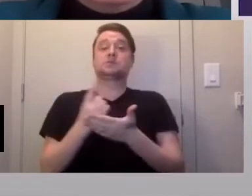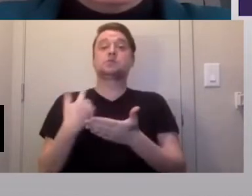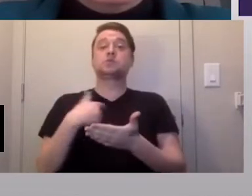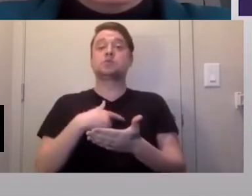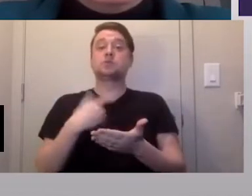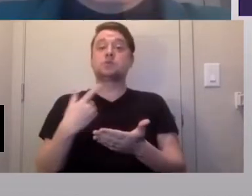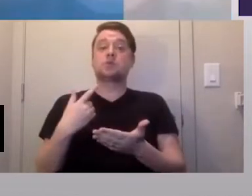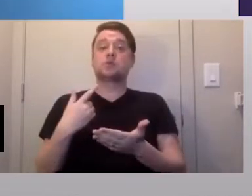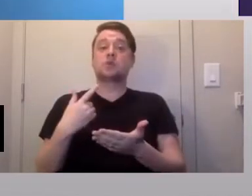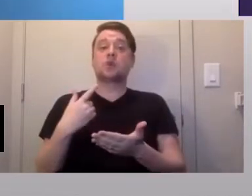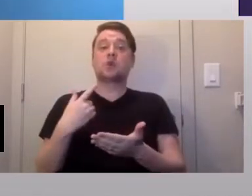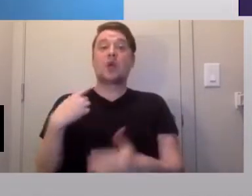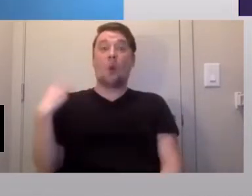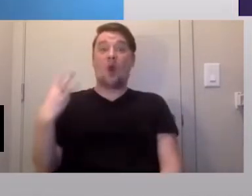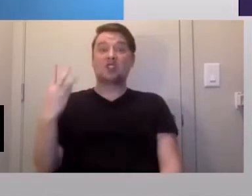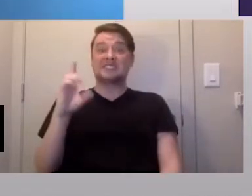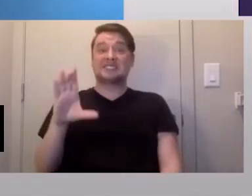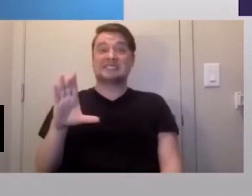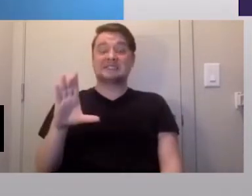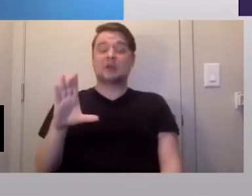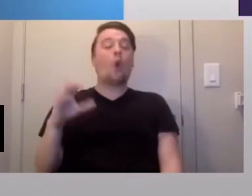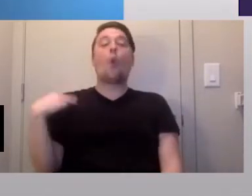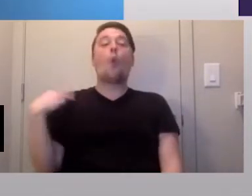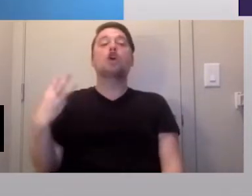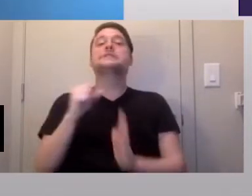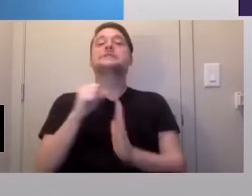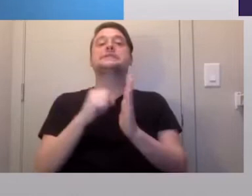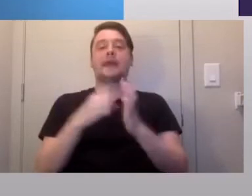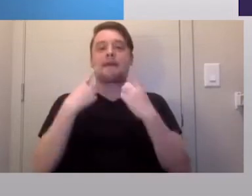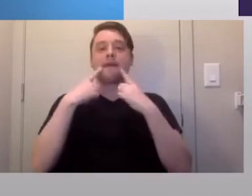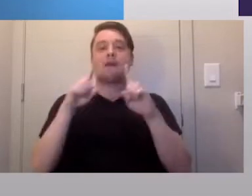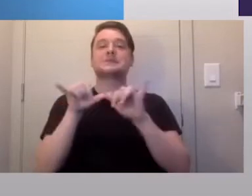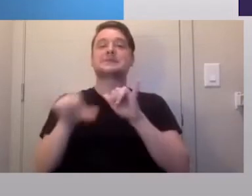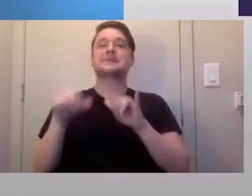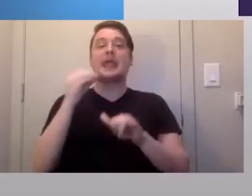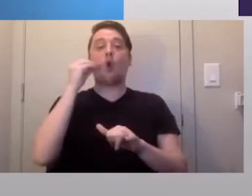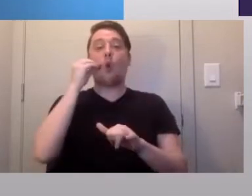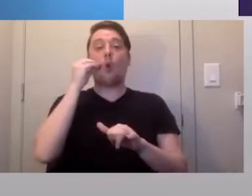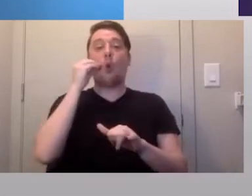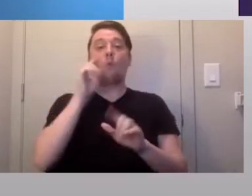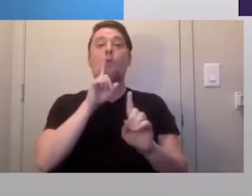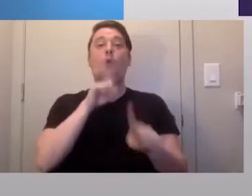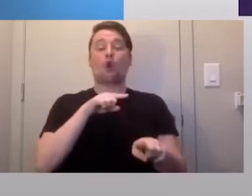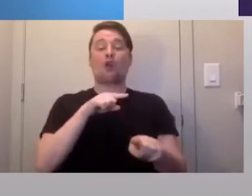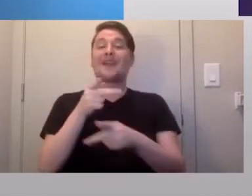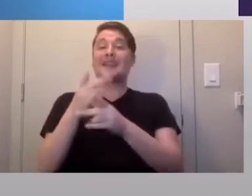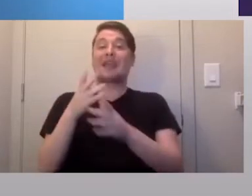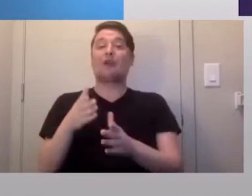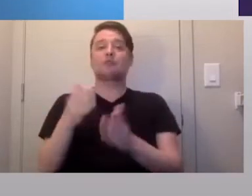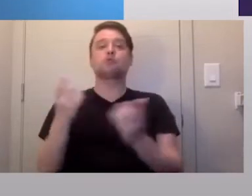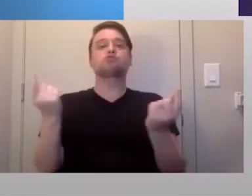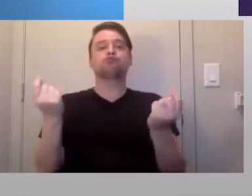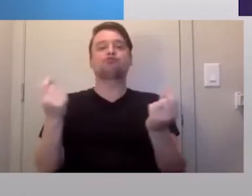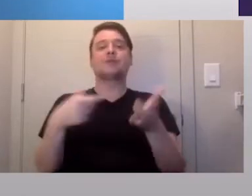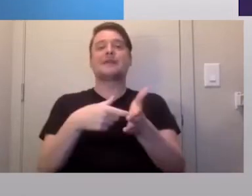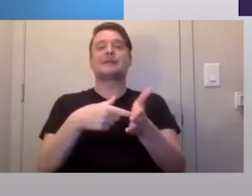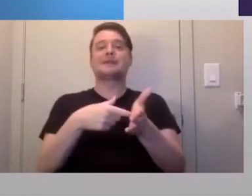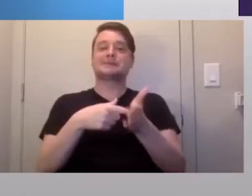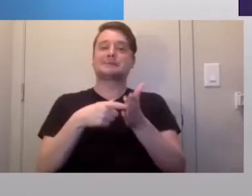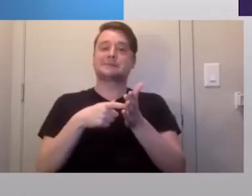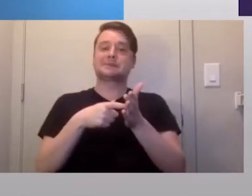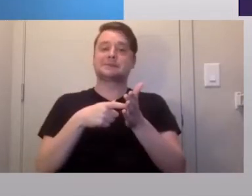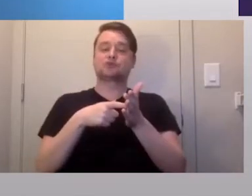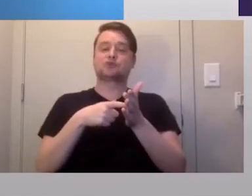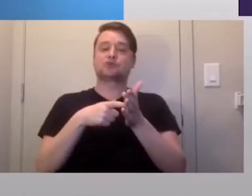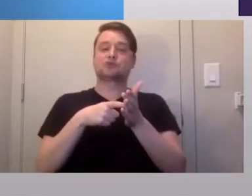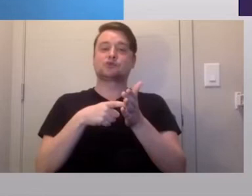all in Washington State under a stay-at-home order, though caregivers, of course, fall under the essential services category. By